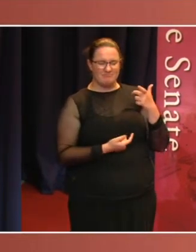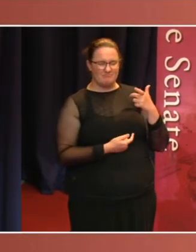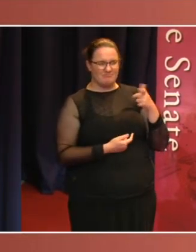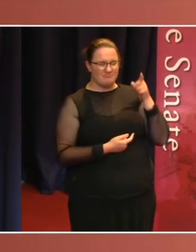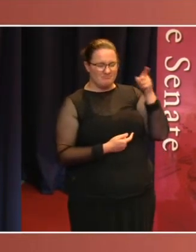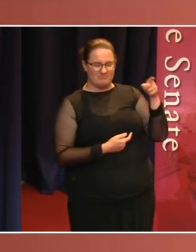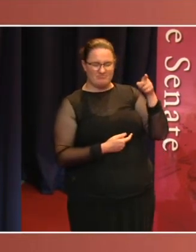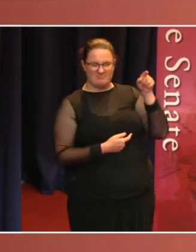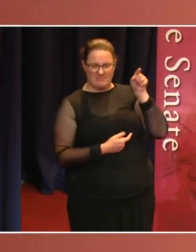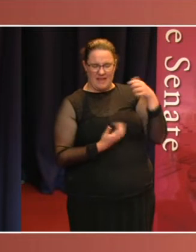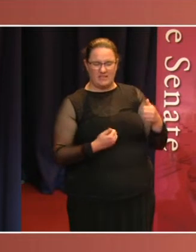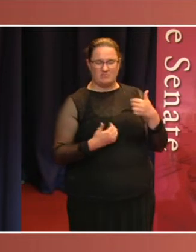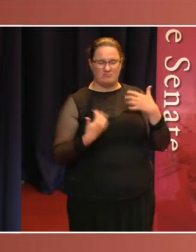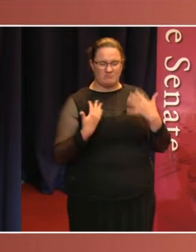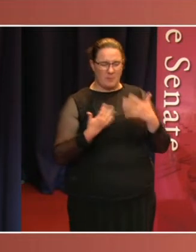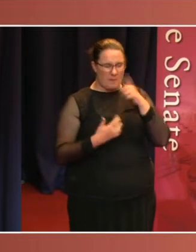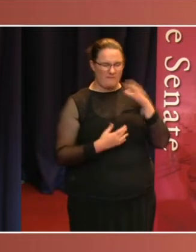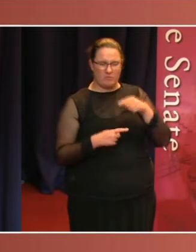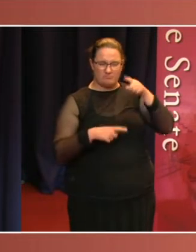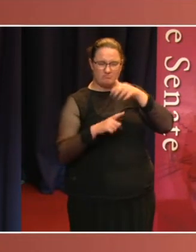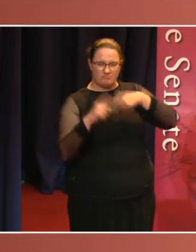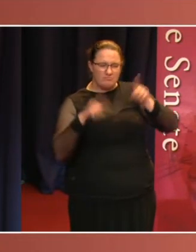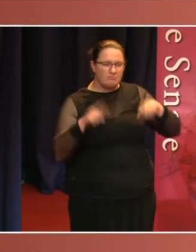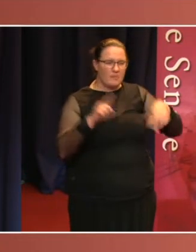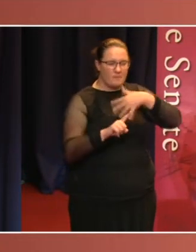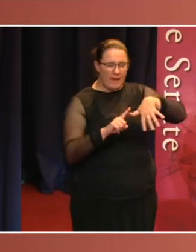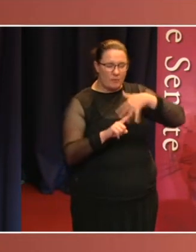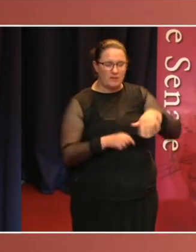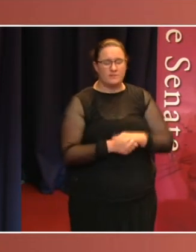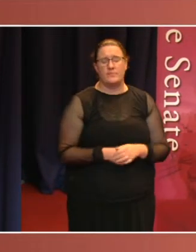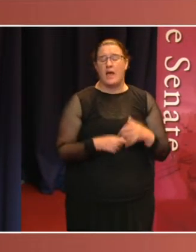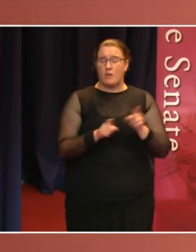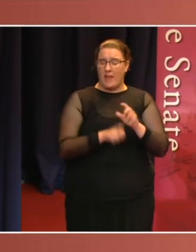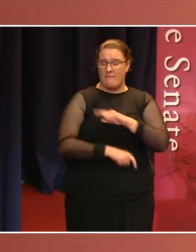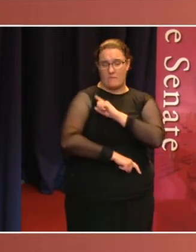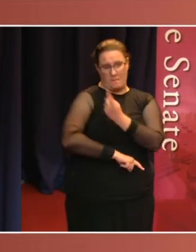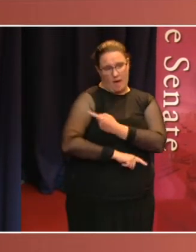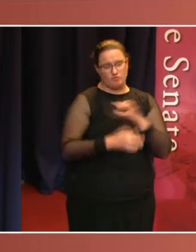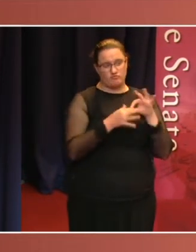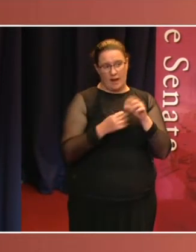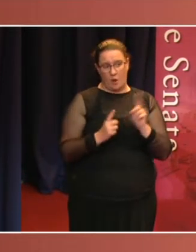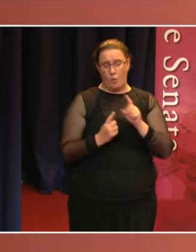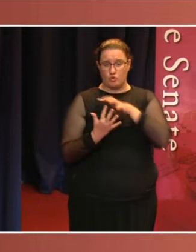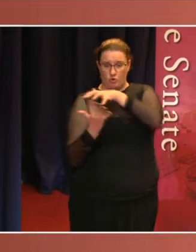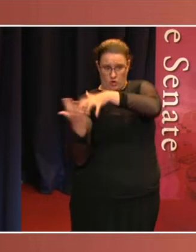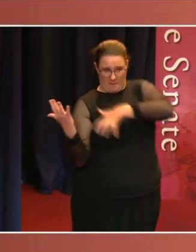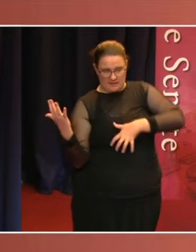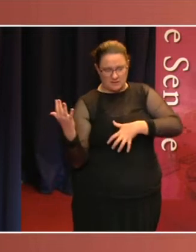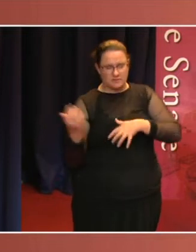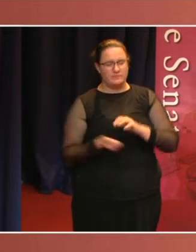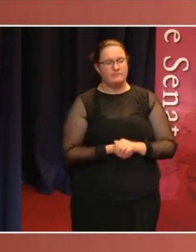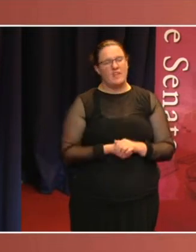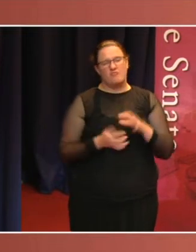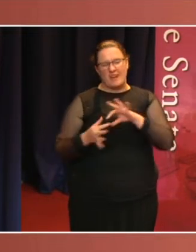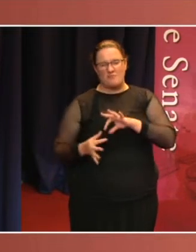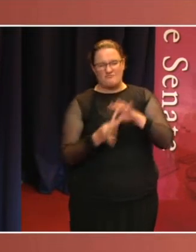orders for the production of documents. This broad power comes from the ancient privileges of the House of Commons, and it extends